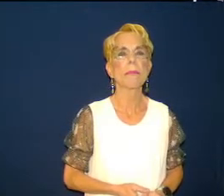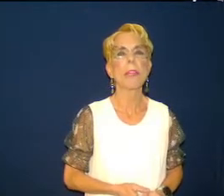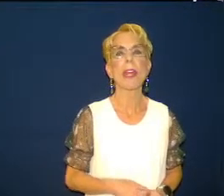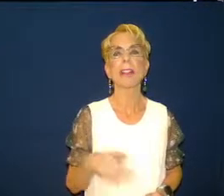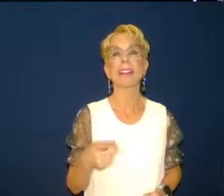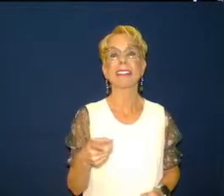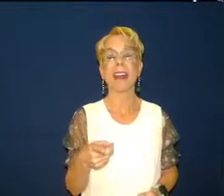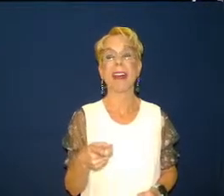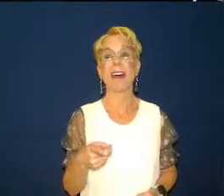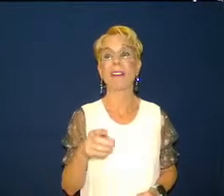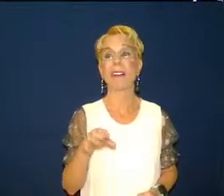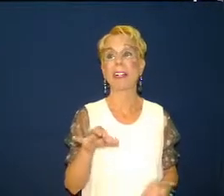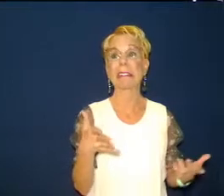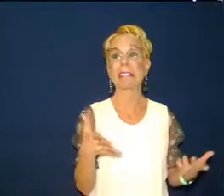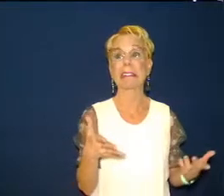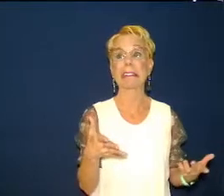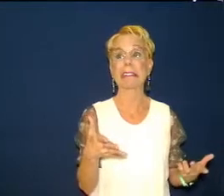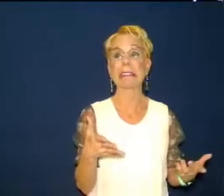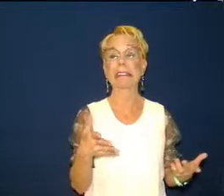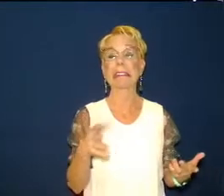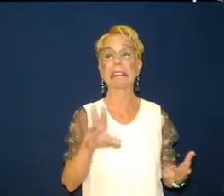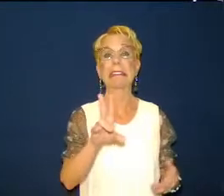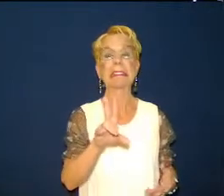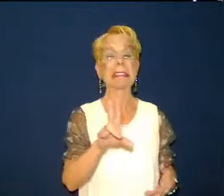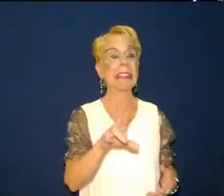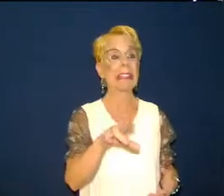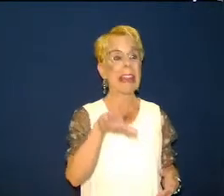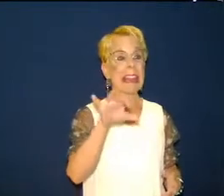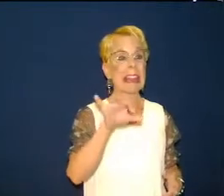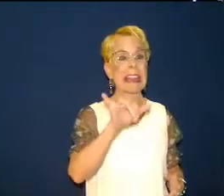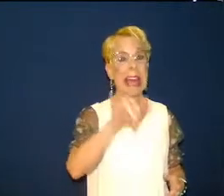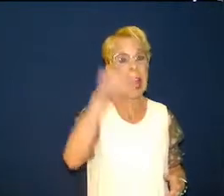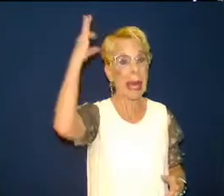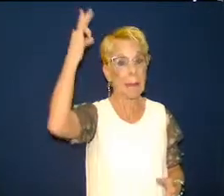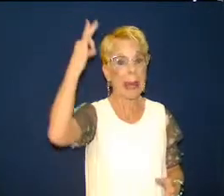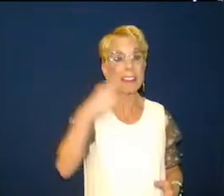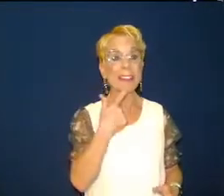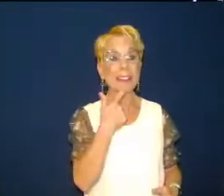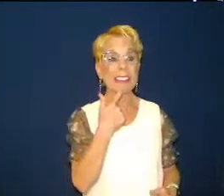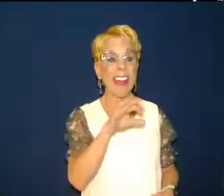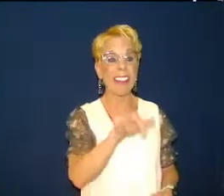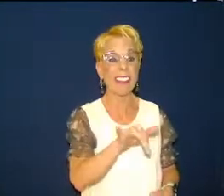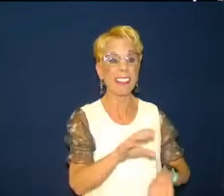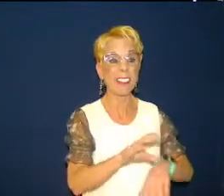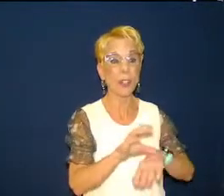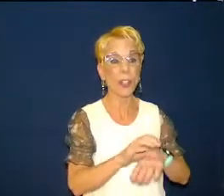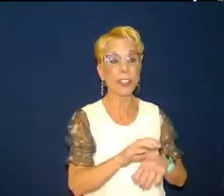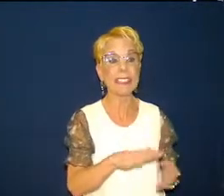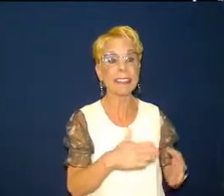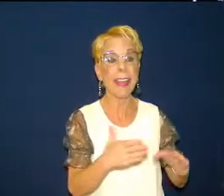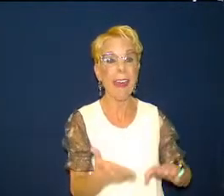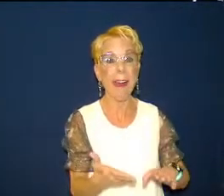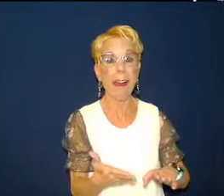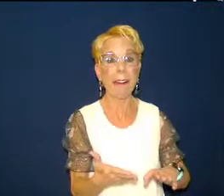and the funeral would be held the following sunday afternoon the notice said those words